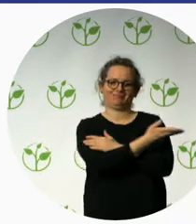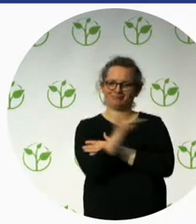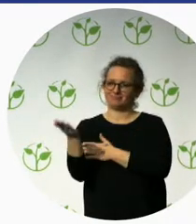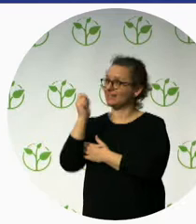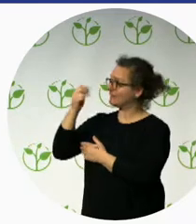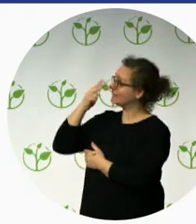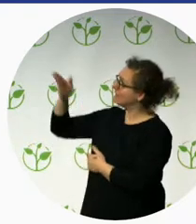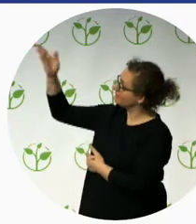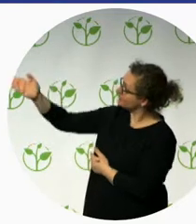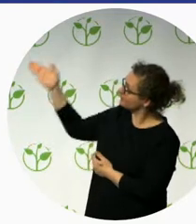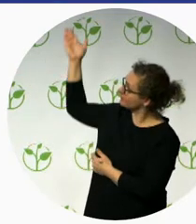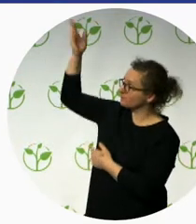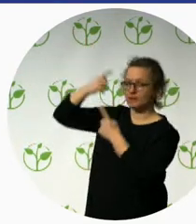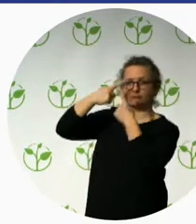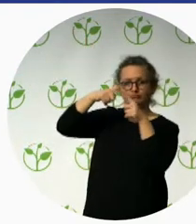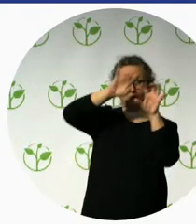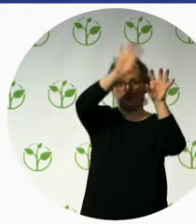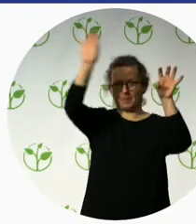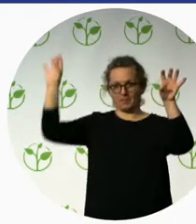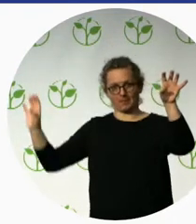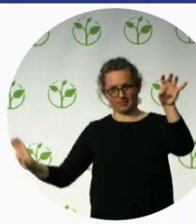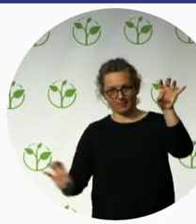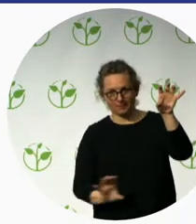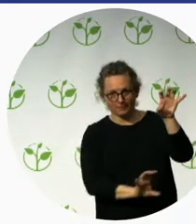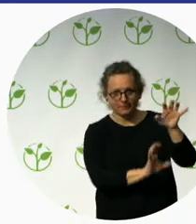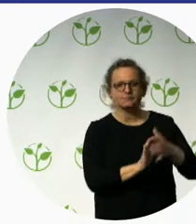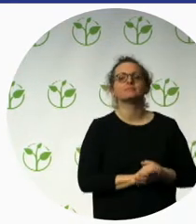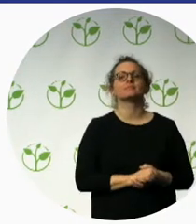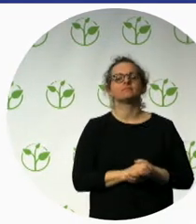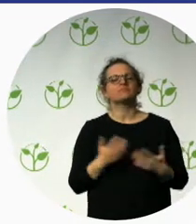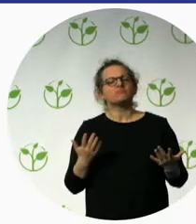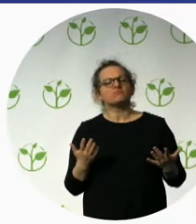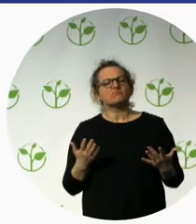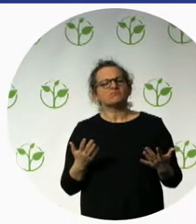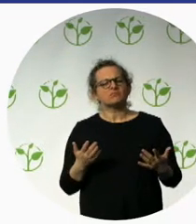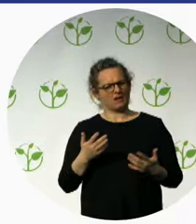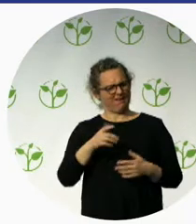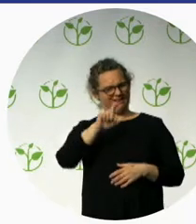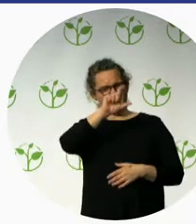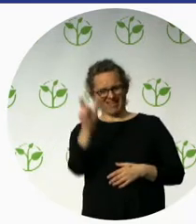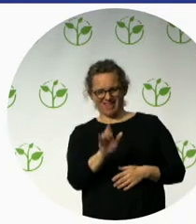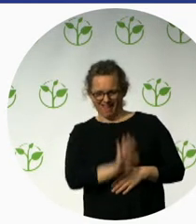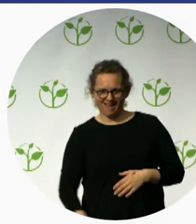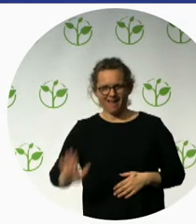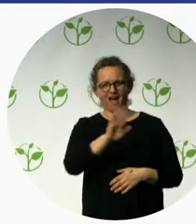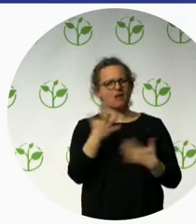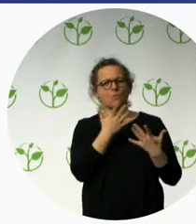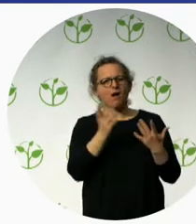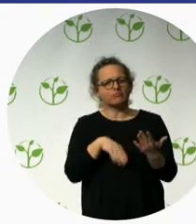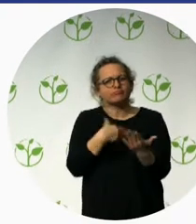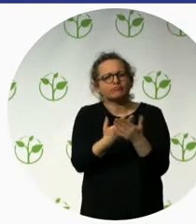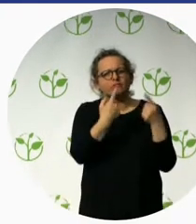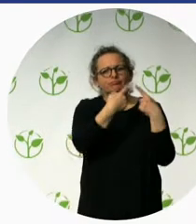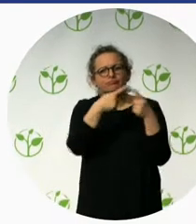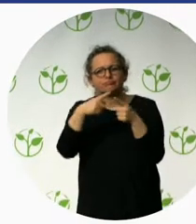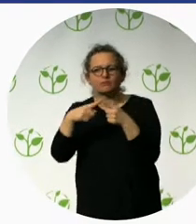like training that we do in Italy, and the international activity that we did, we started to do with Europe without barriers. A little